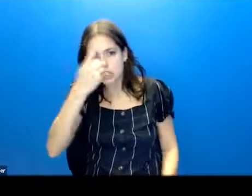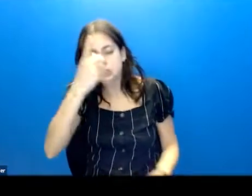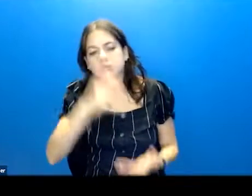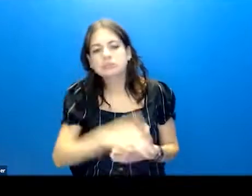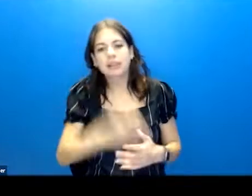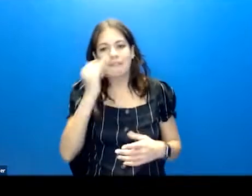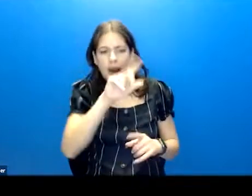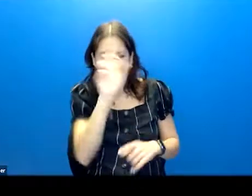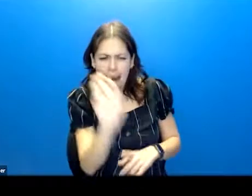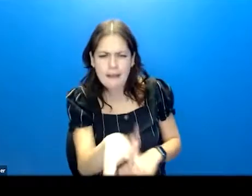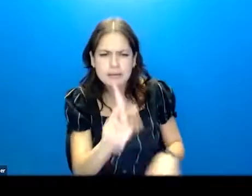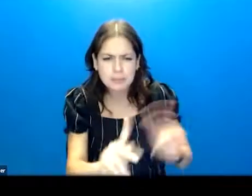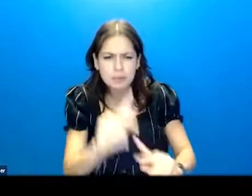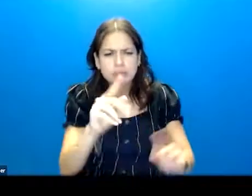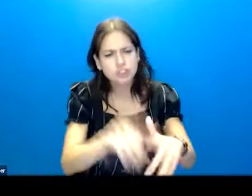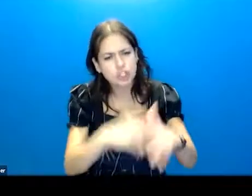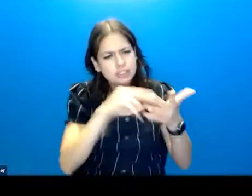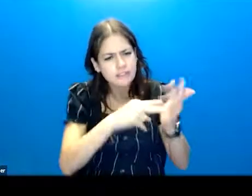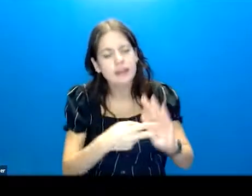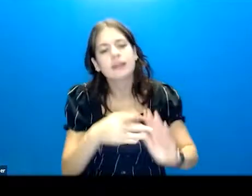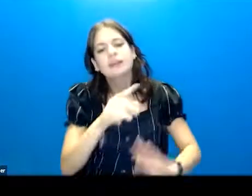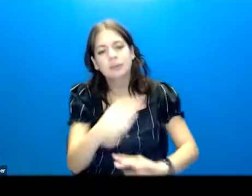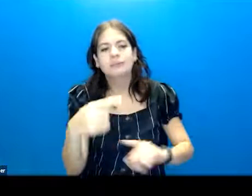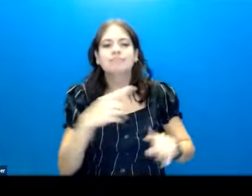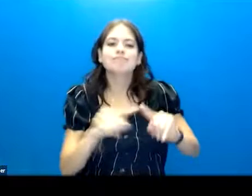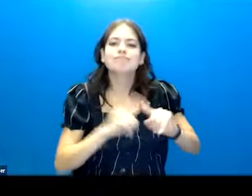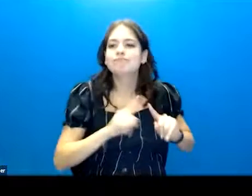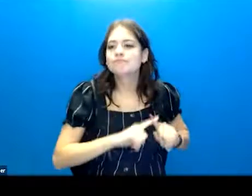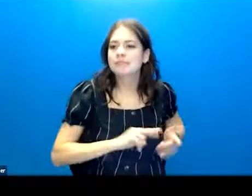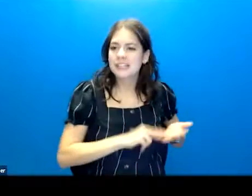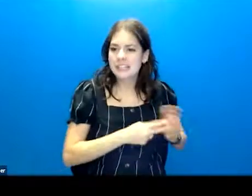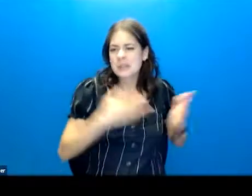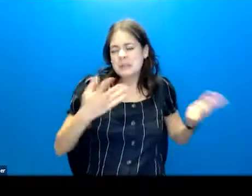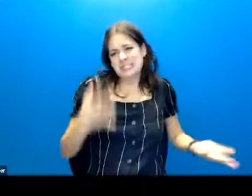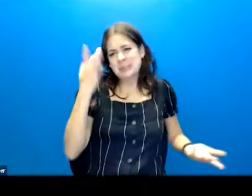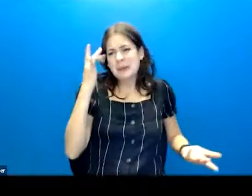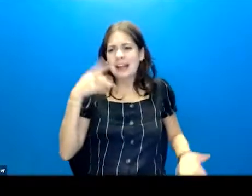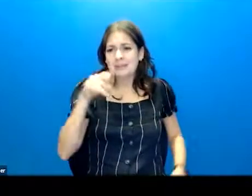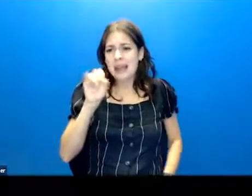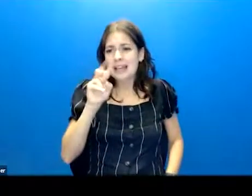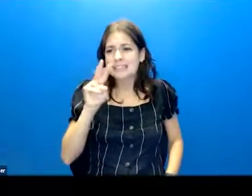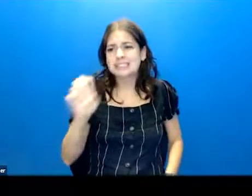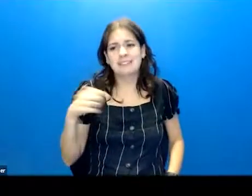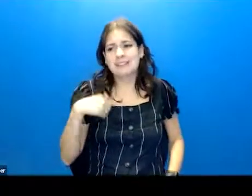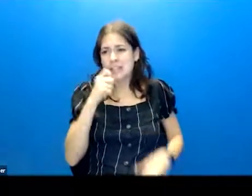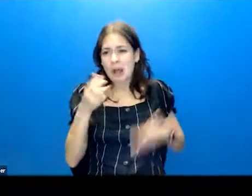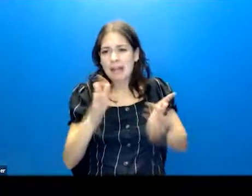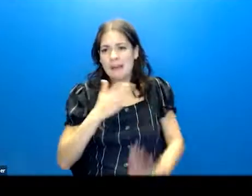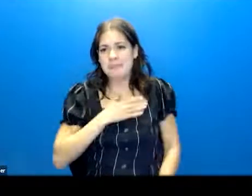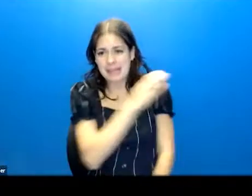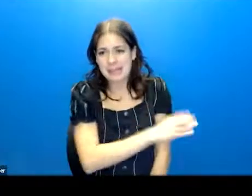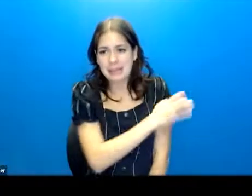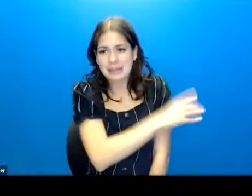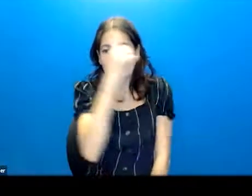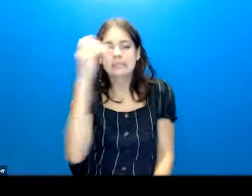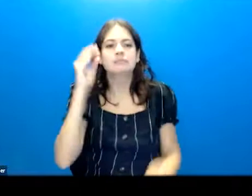If I ask people to start defining it, y'all would totally give different answers, which is why passive suicidal ideation is not allowed in my clinic, because no